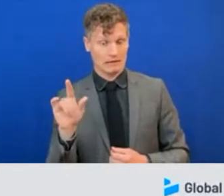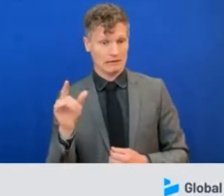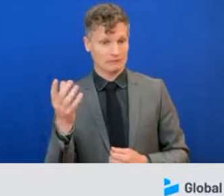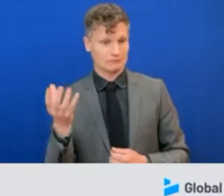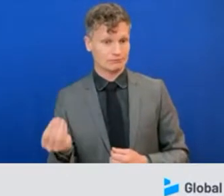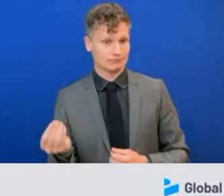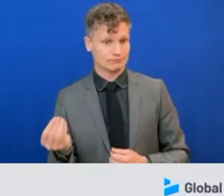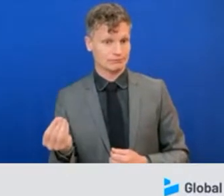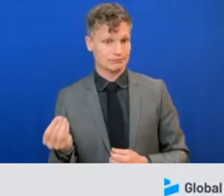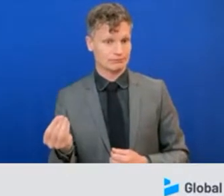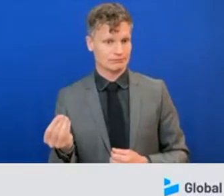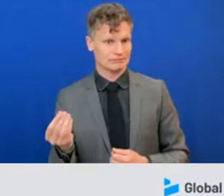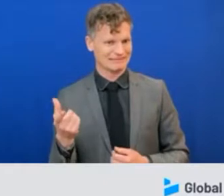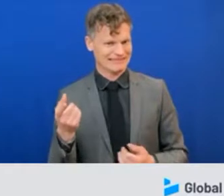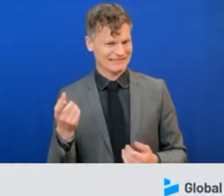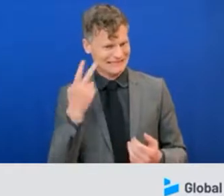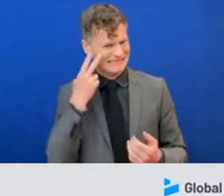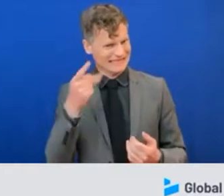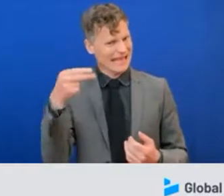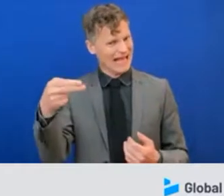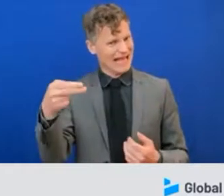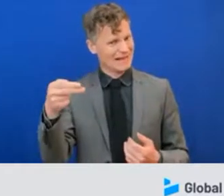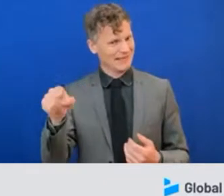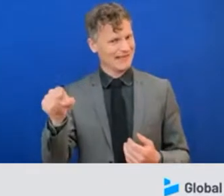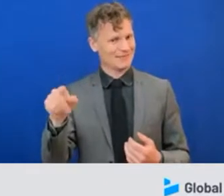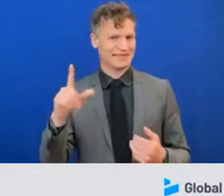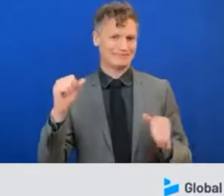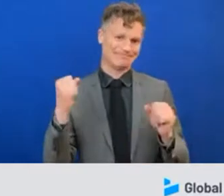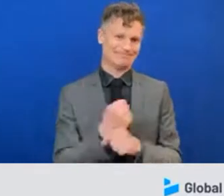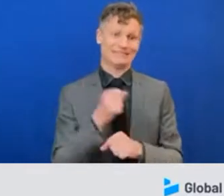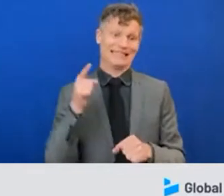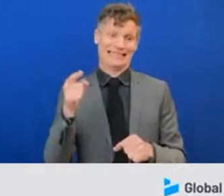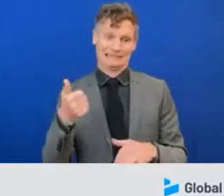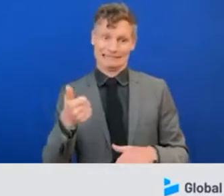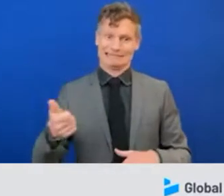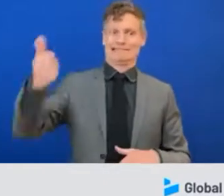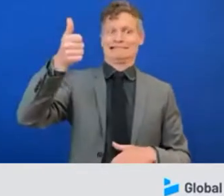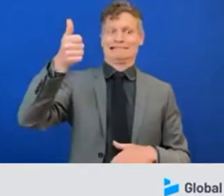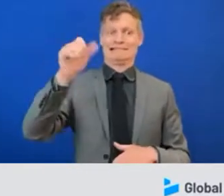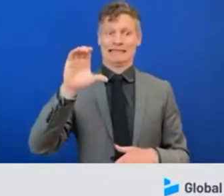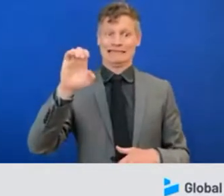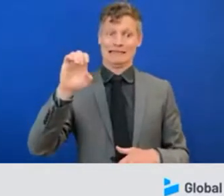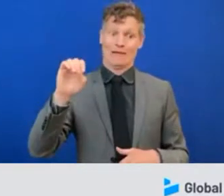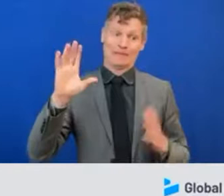He was here until just a second ago. well, he's a big CEO, so that's understandable. Anthony.